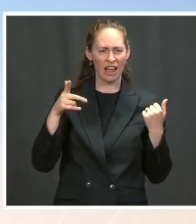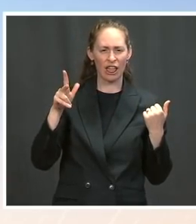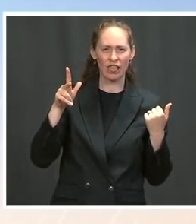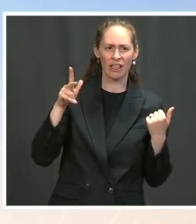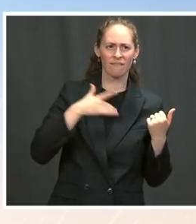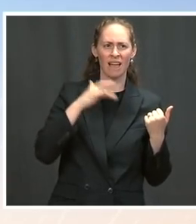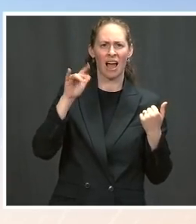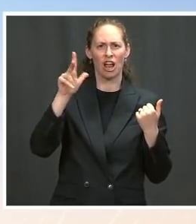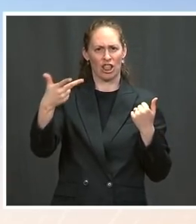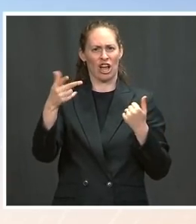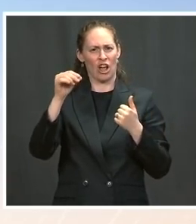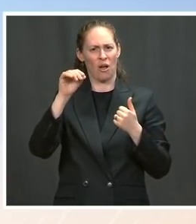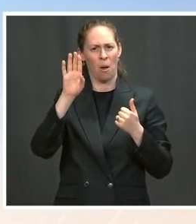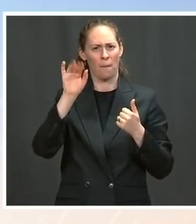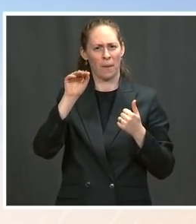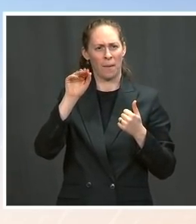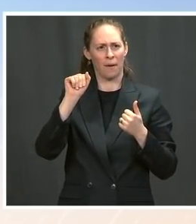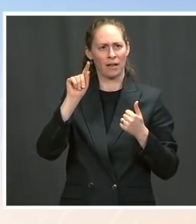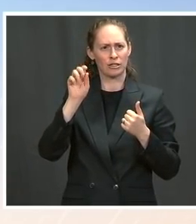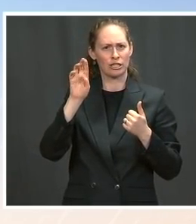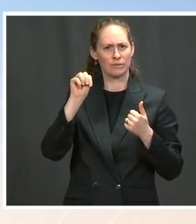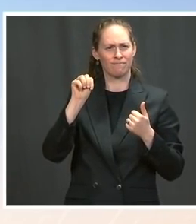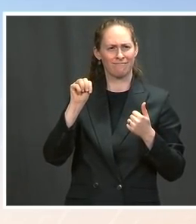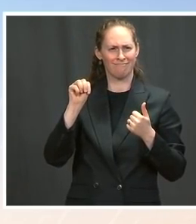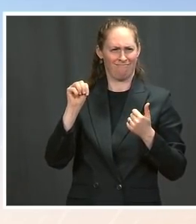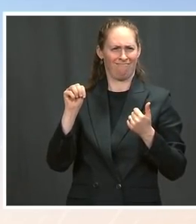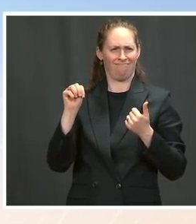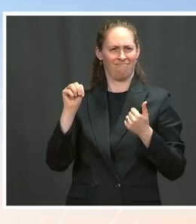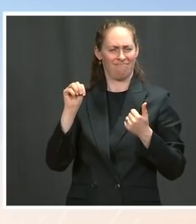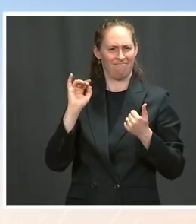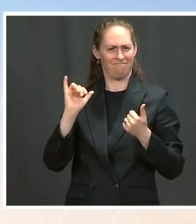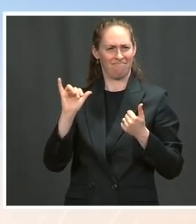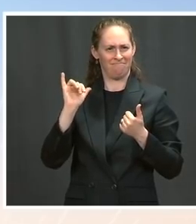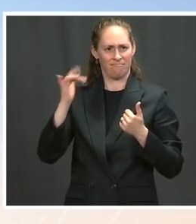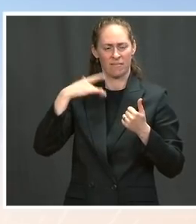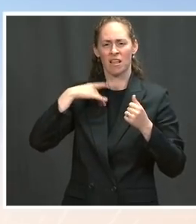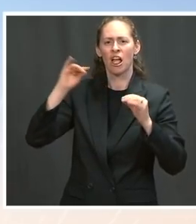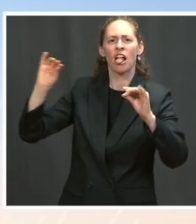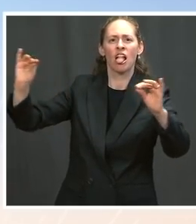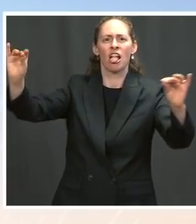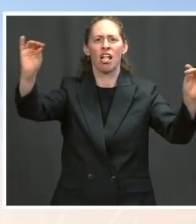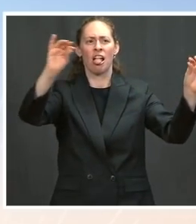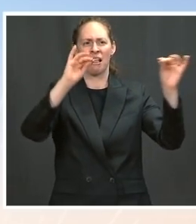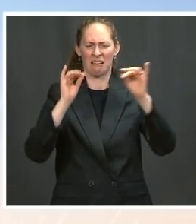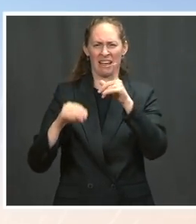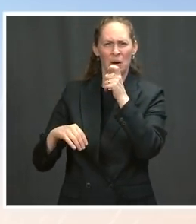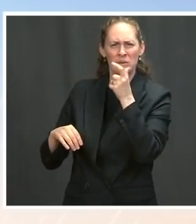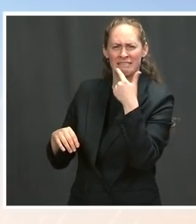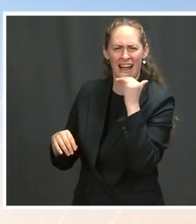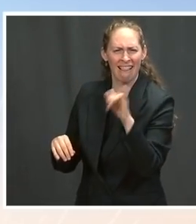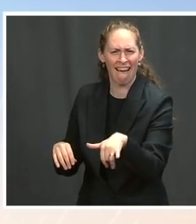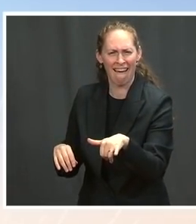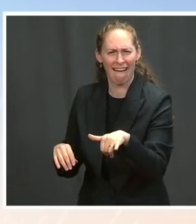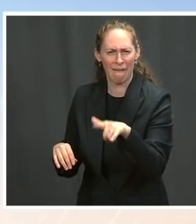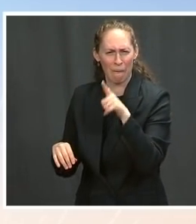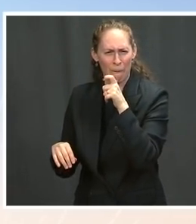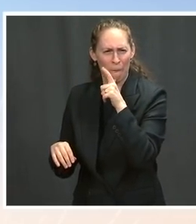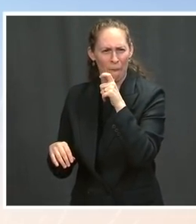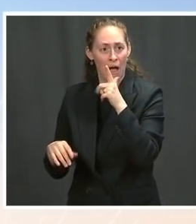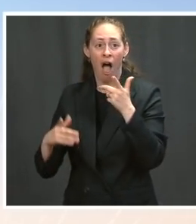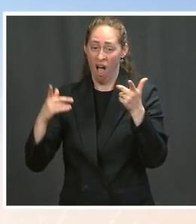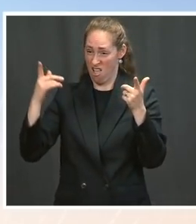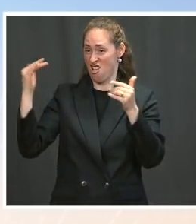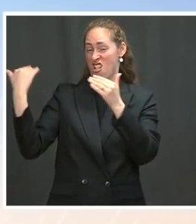Who's saying that? The hear that a lot in the media. Who in the media? The Press Different people. The Well, was lots of